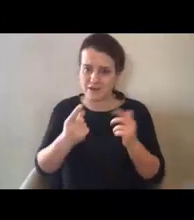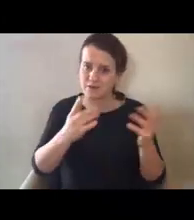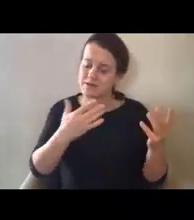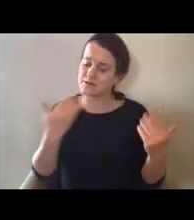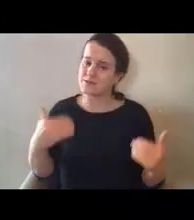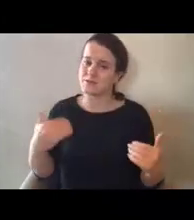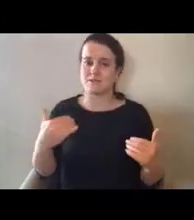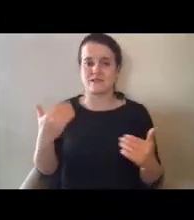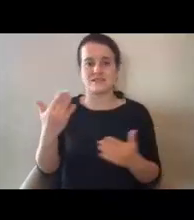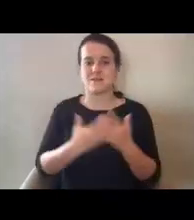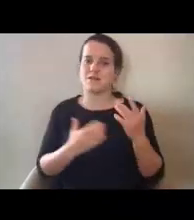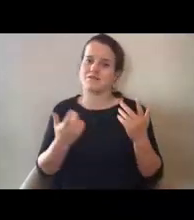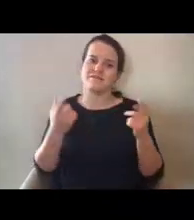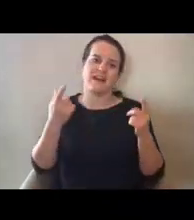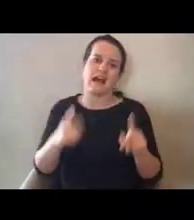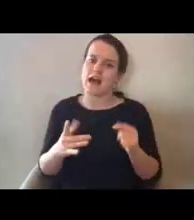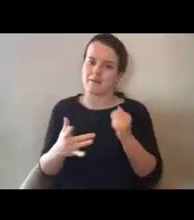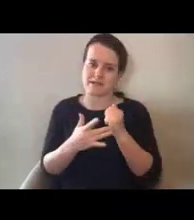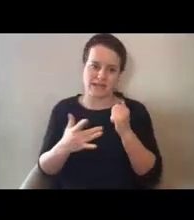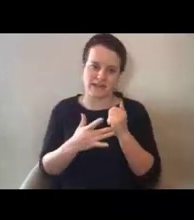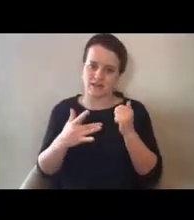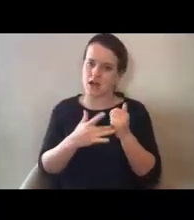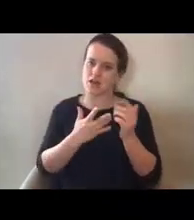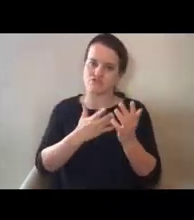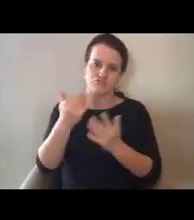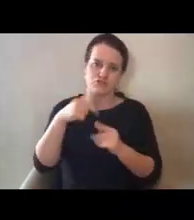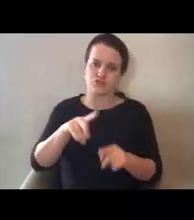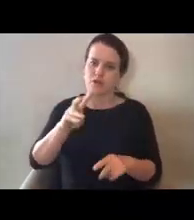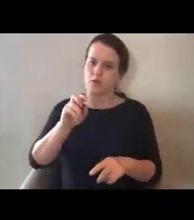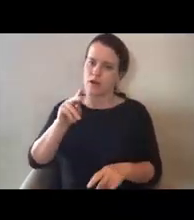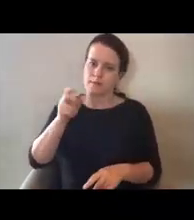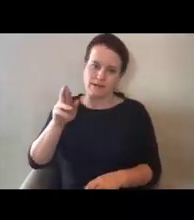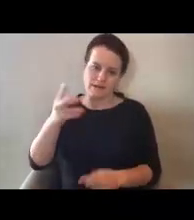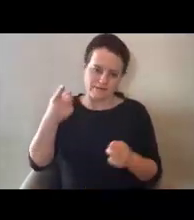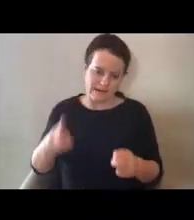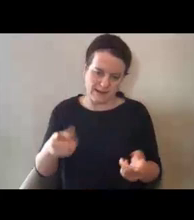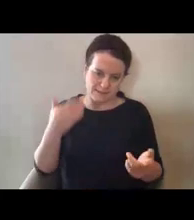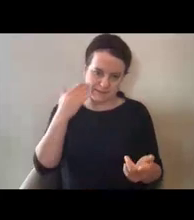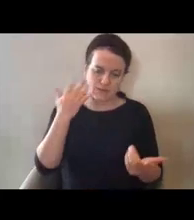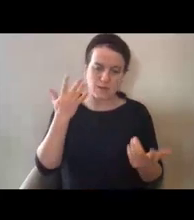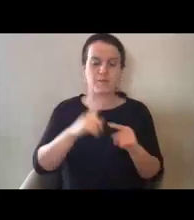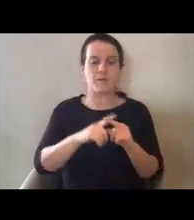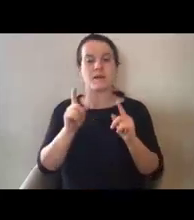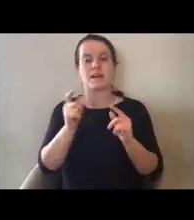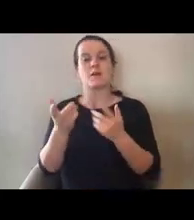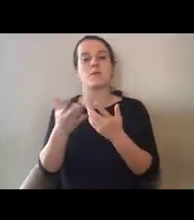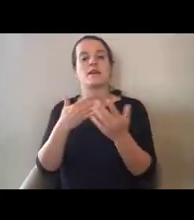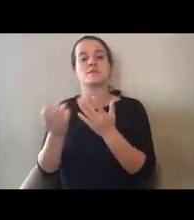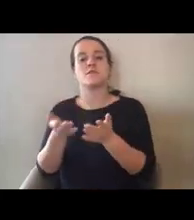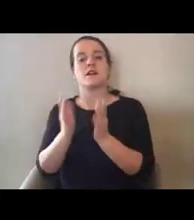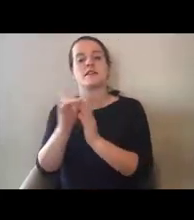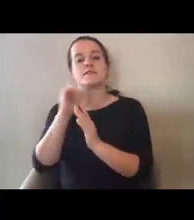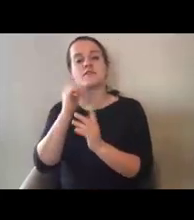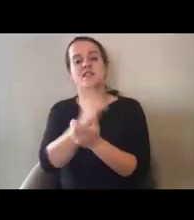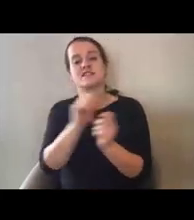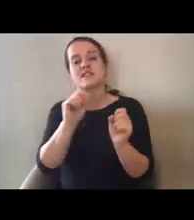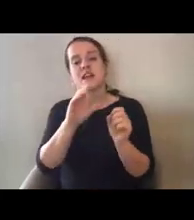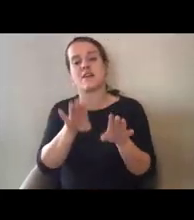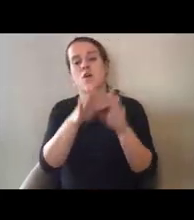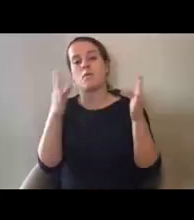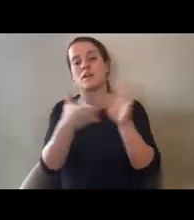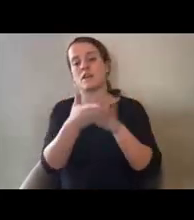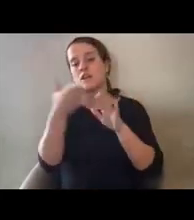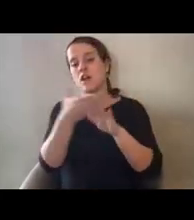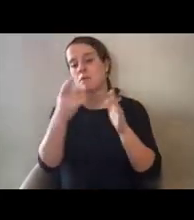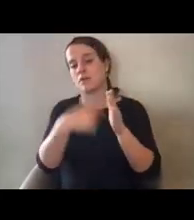someone was bound to have technical difficulties on one of these webinars. Um, so what we're asking for, for the safe opening and operating costs for when,